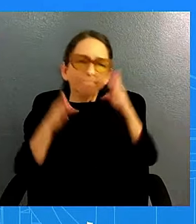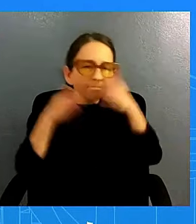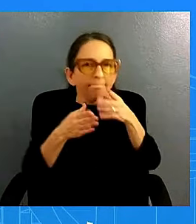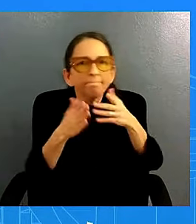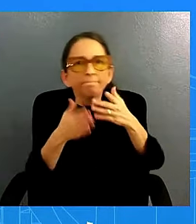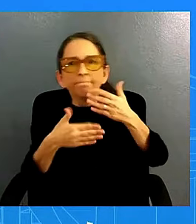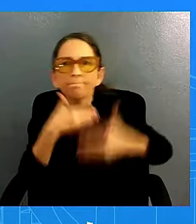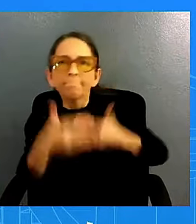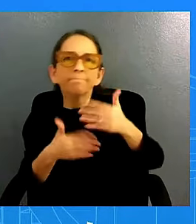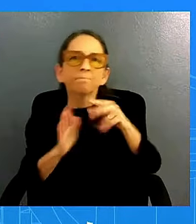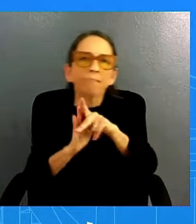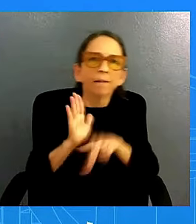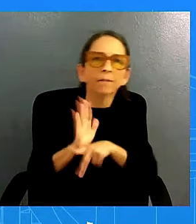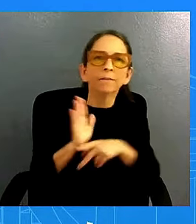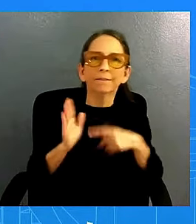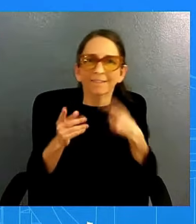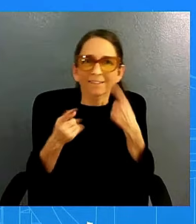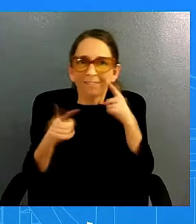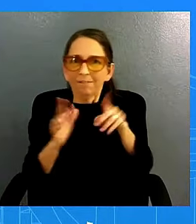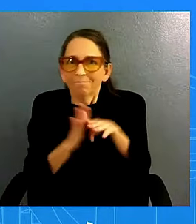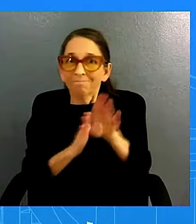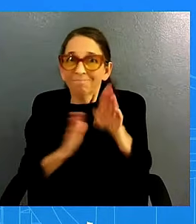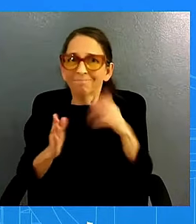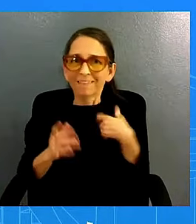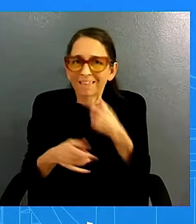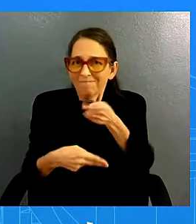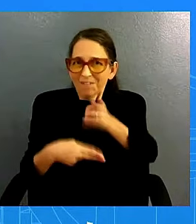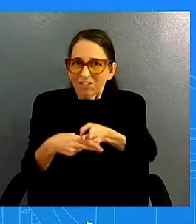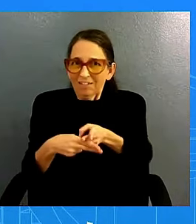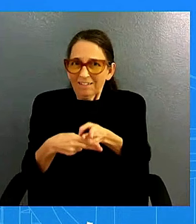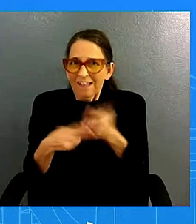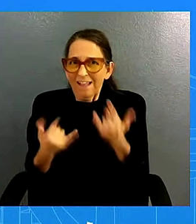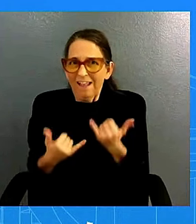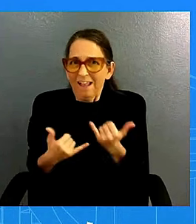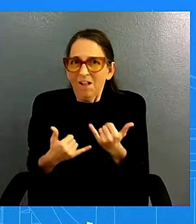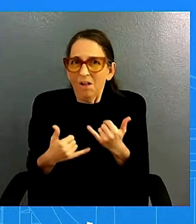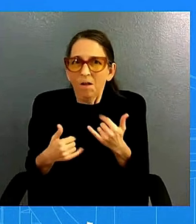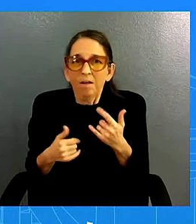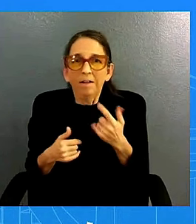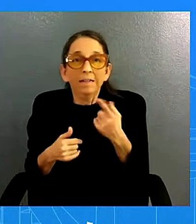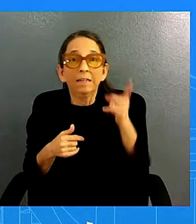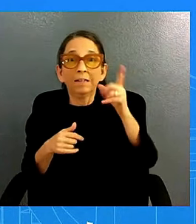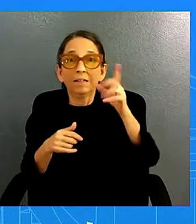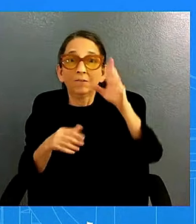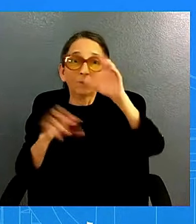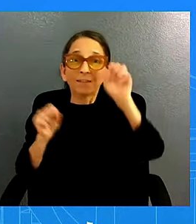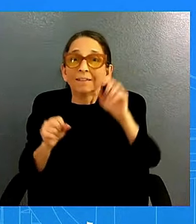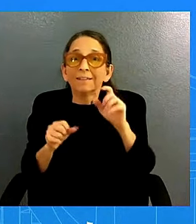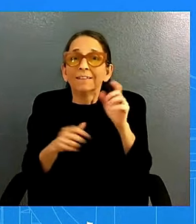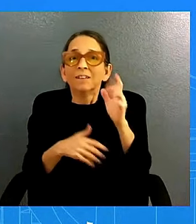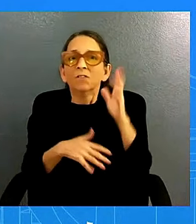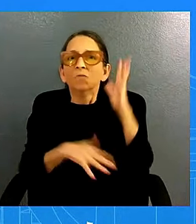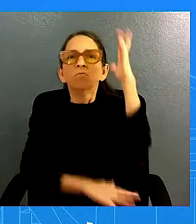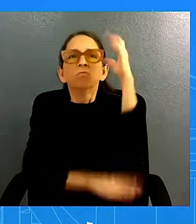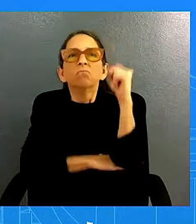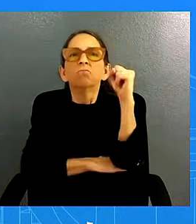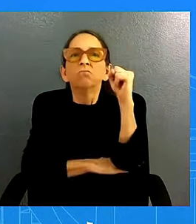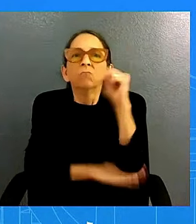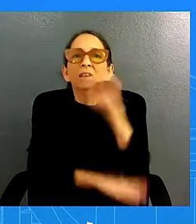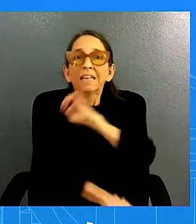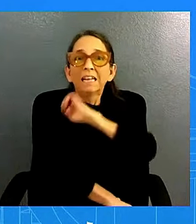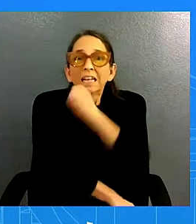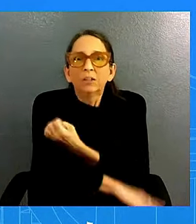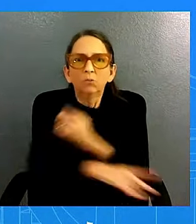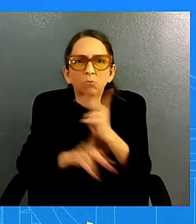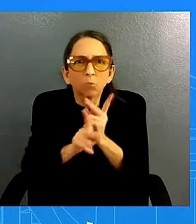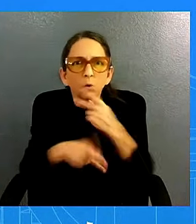mentioned again and he cited this in his speech today he unleashed record energy production to lower gas prices he brought together this is one of